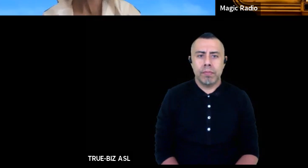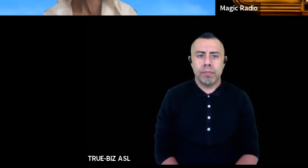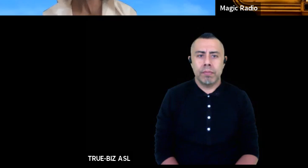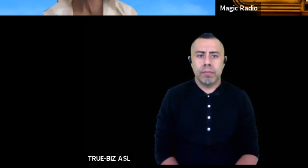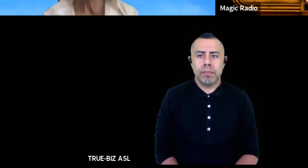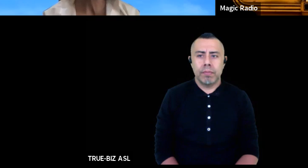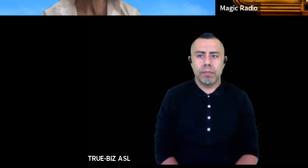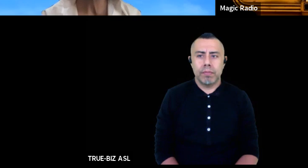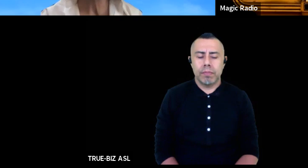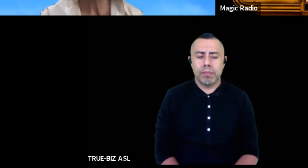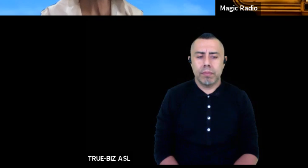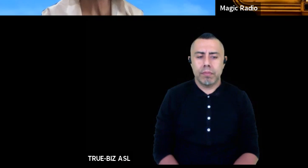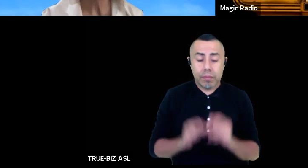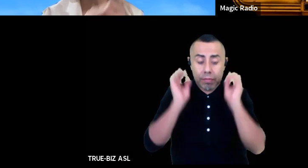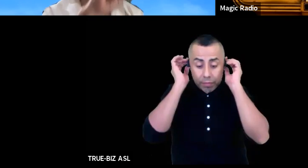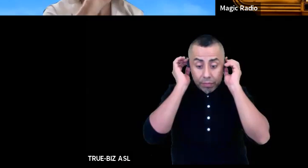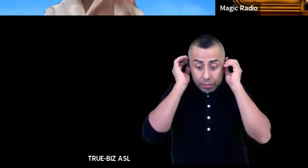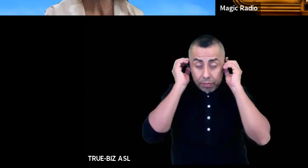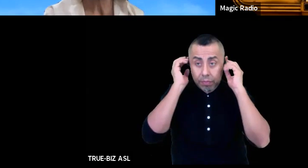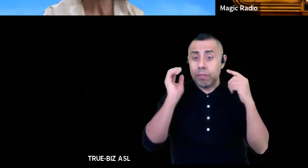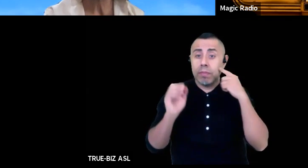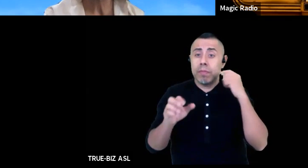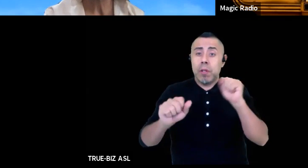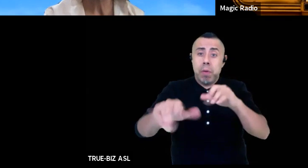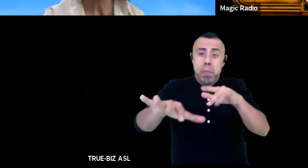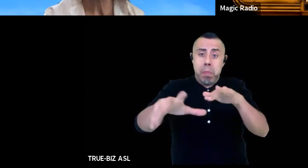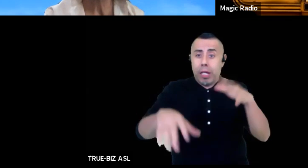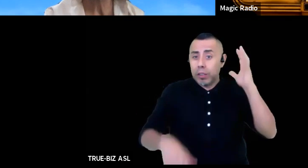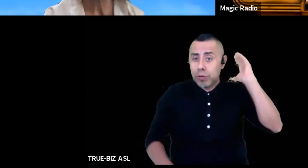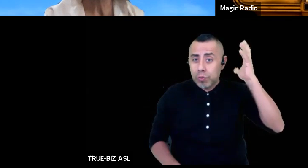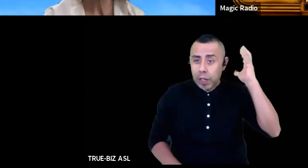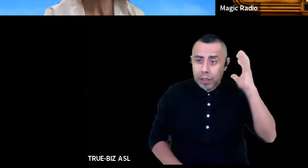here's magic radio by michael john carley